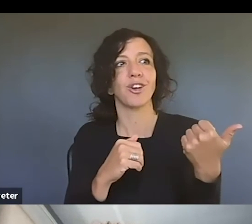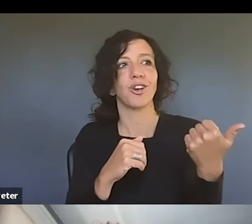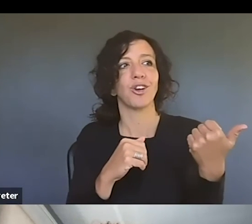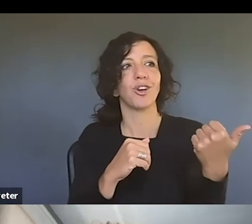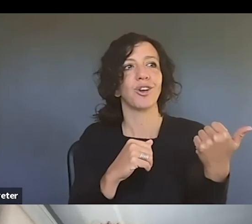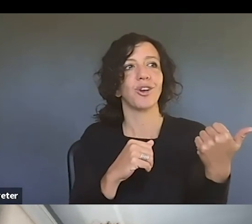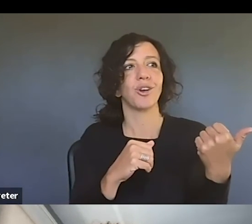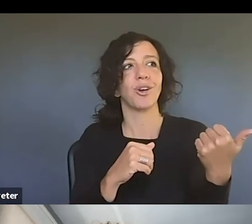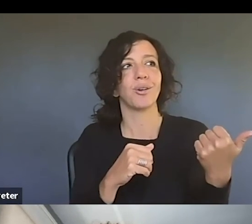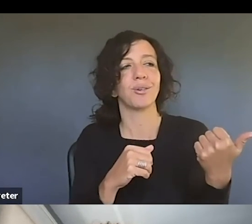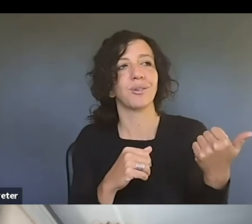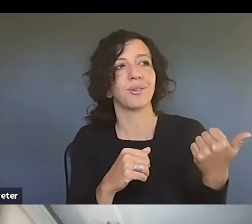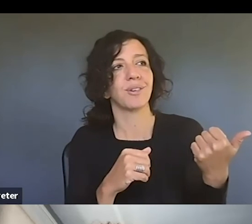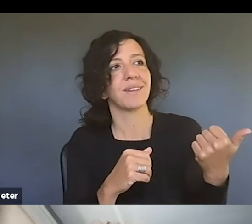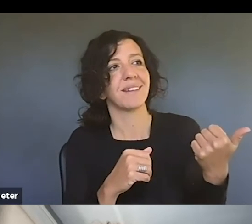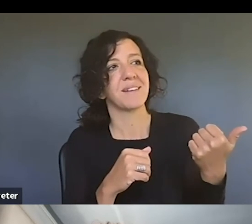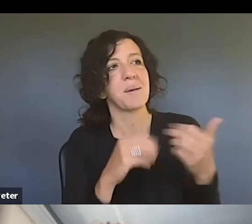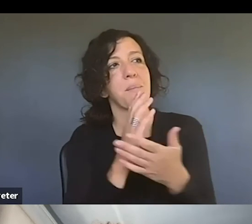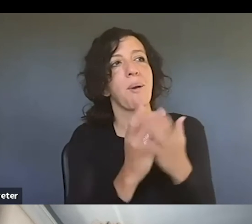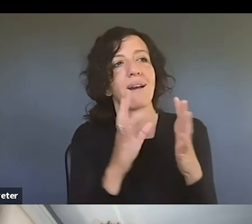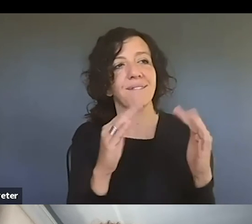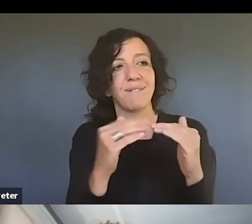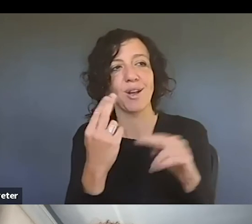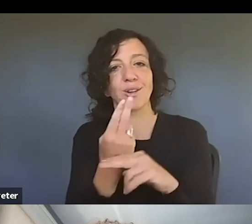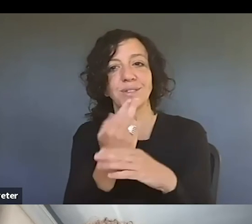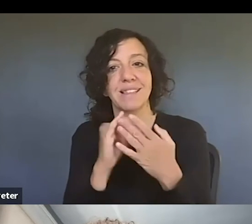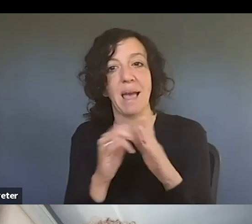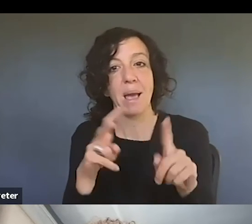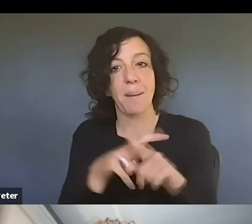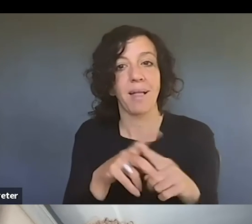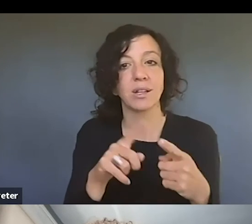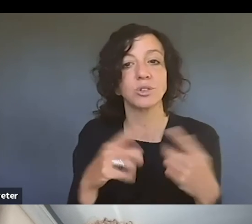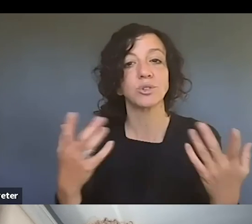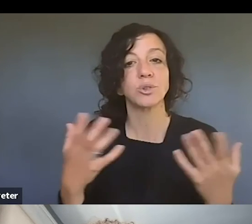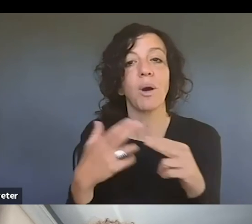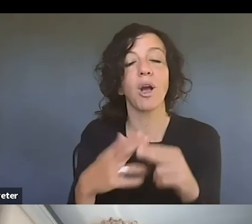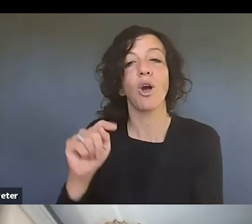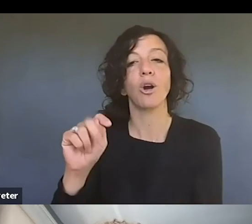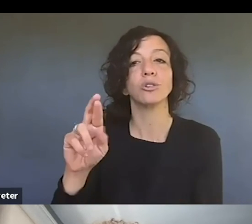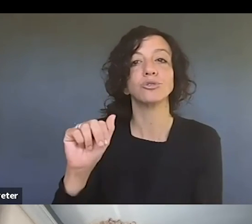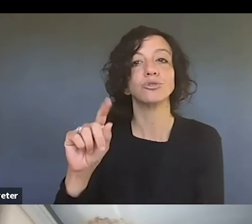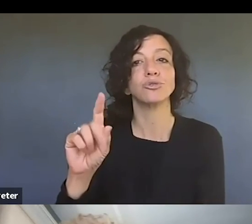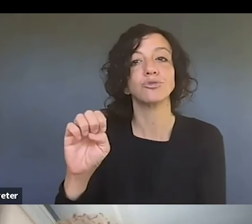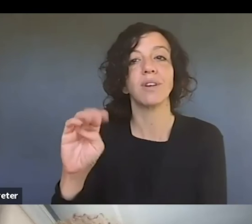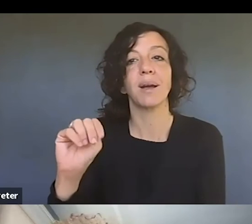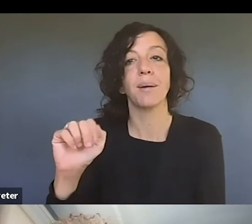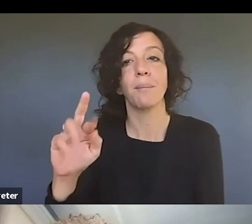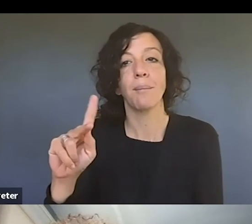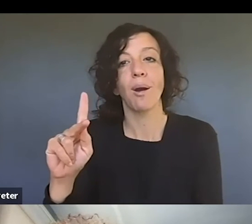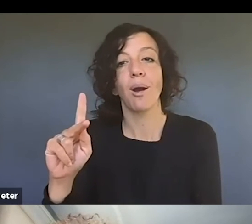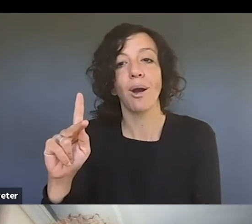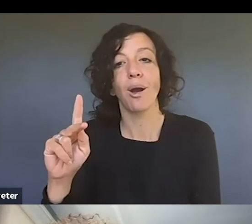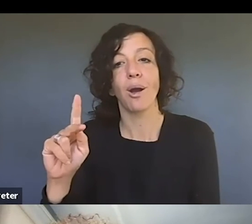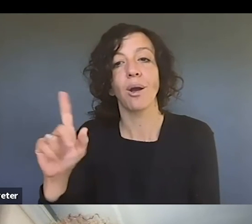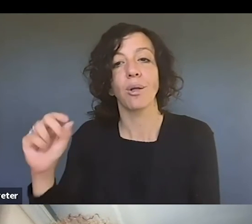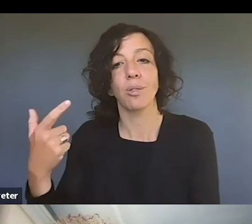another doctrine of fair use that applies also to trademark logos, but let's just talk about it leaving